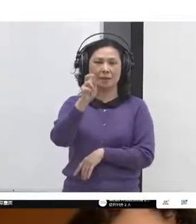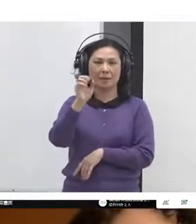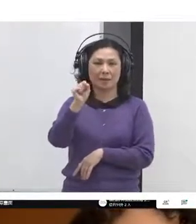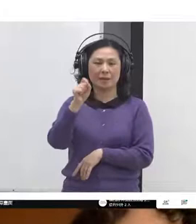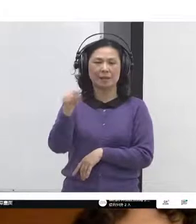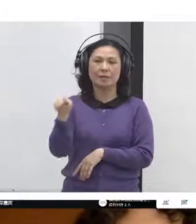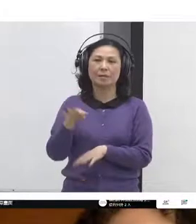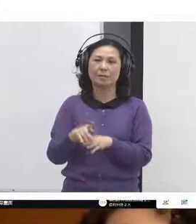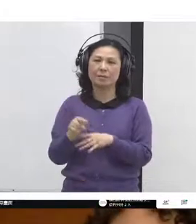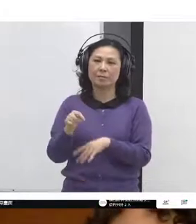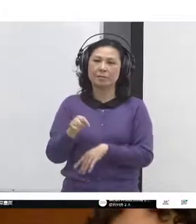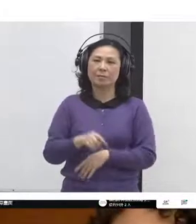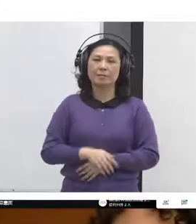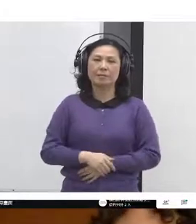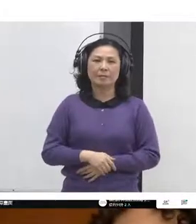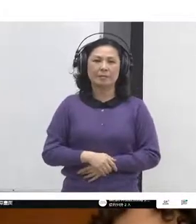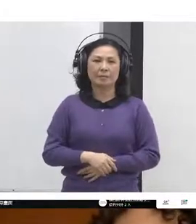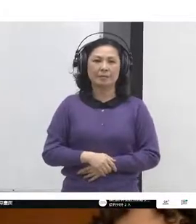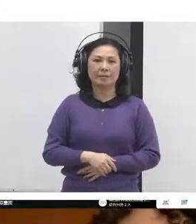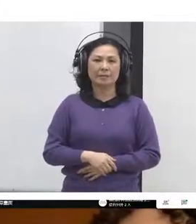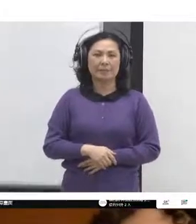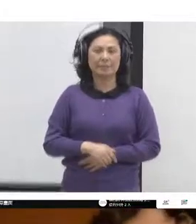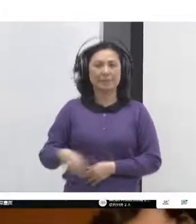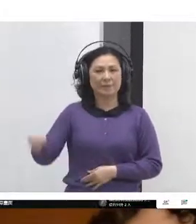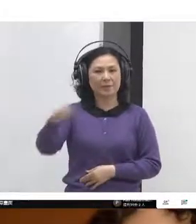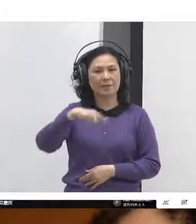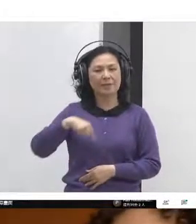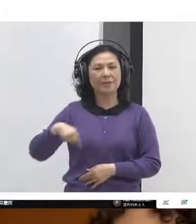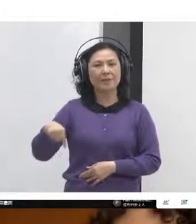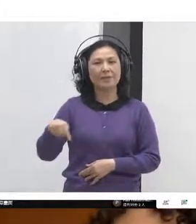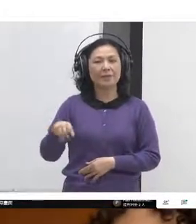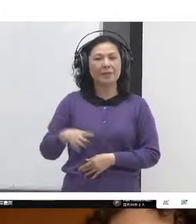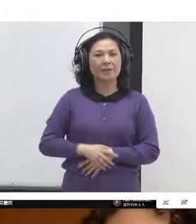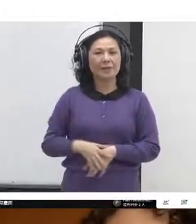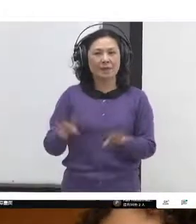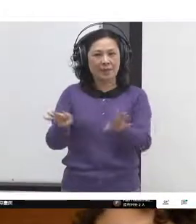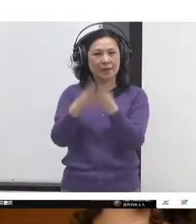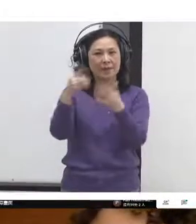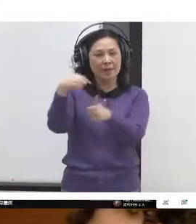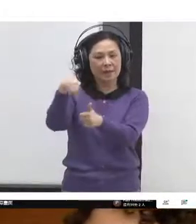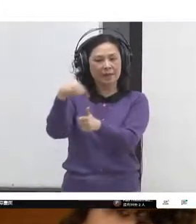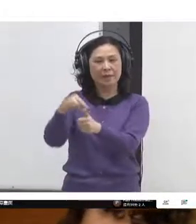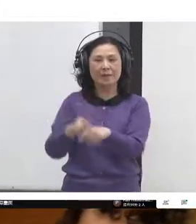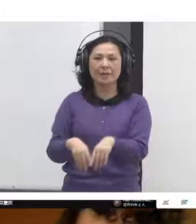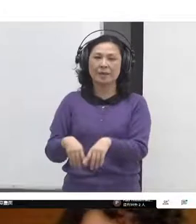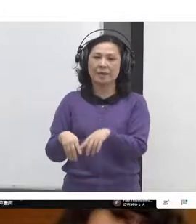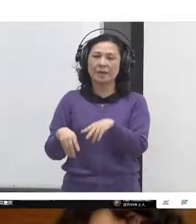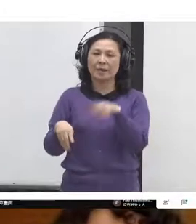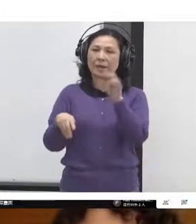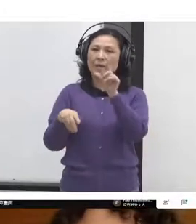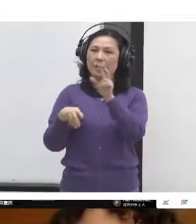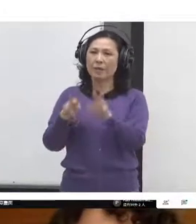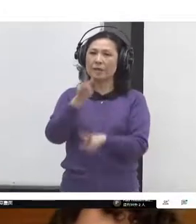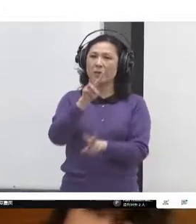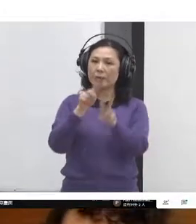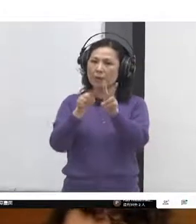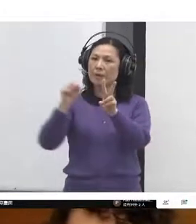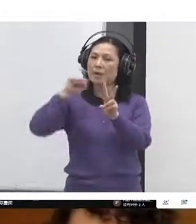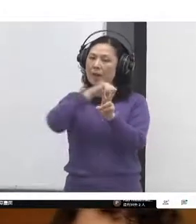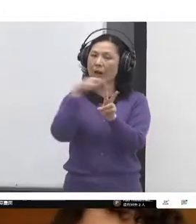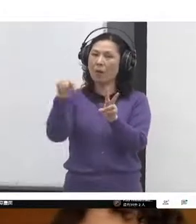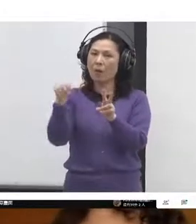And we started teaching about VTaiwan's process and success. And we started training people on the focused